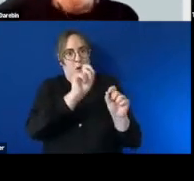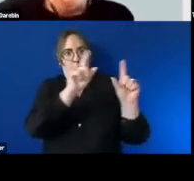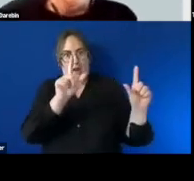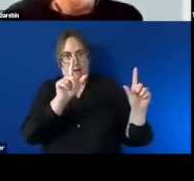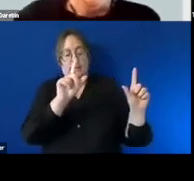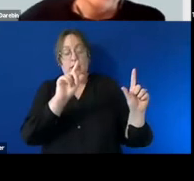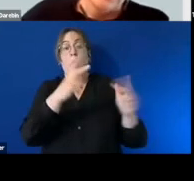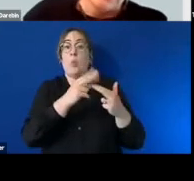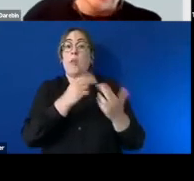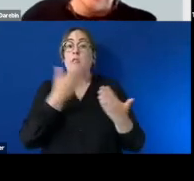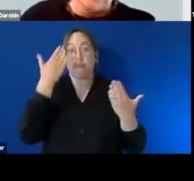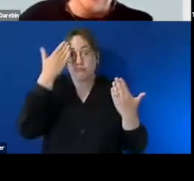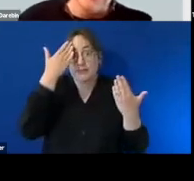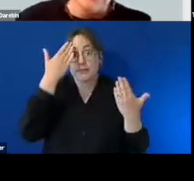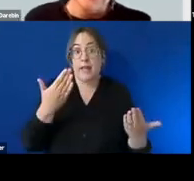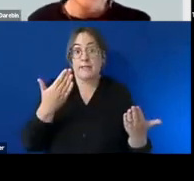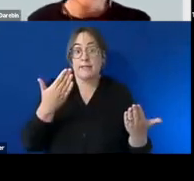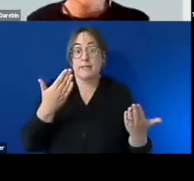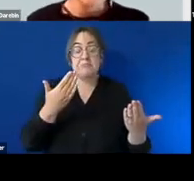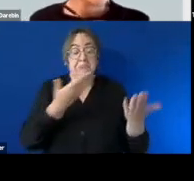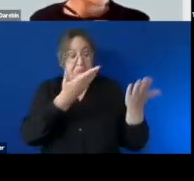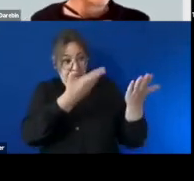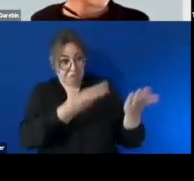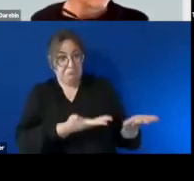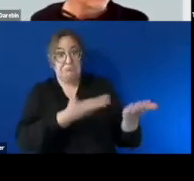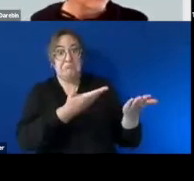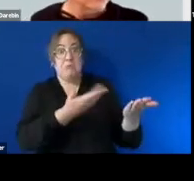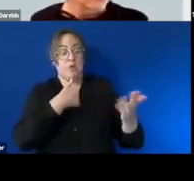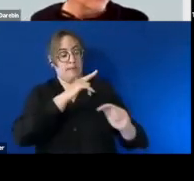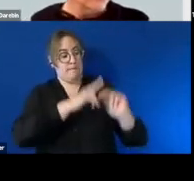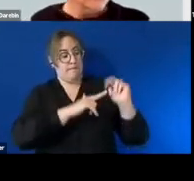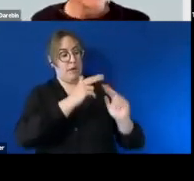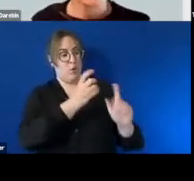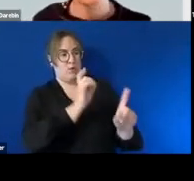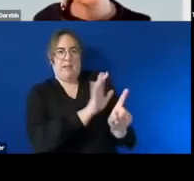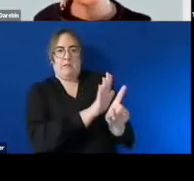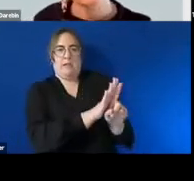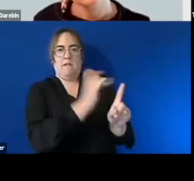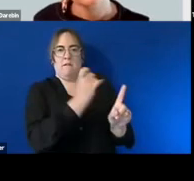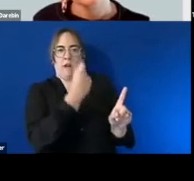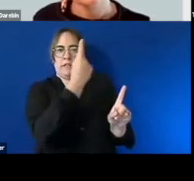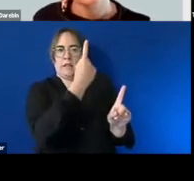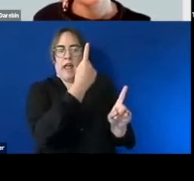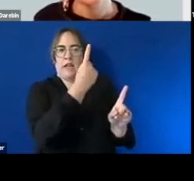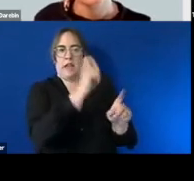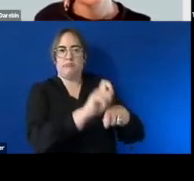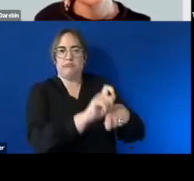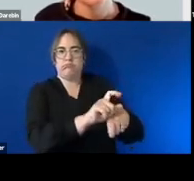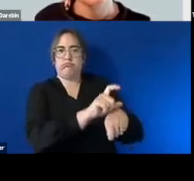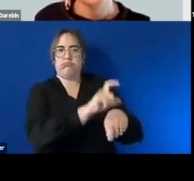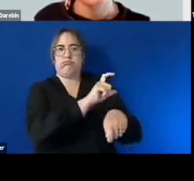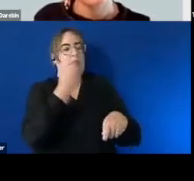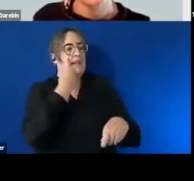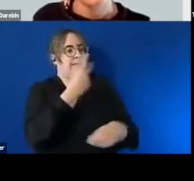um to just sort of uh build their under self-understanding around where there might be a pattern